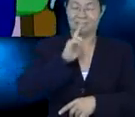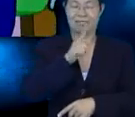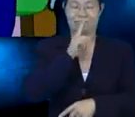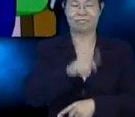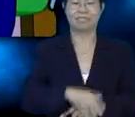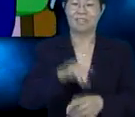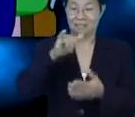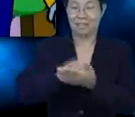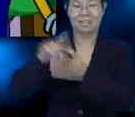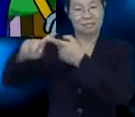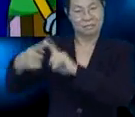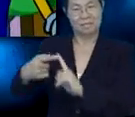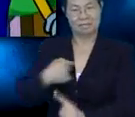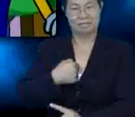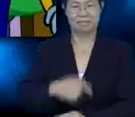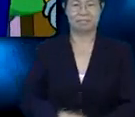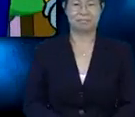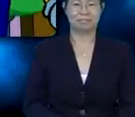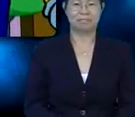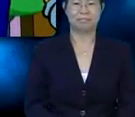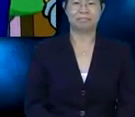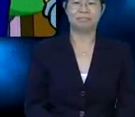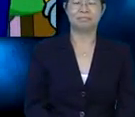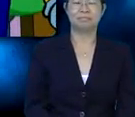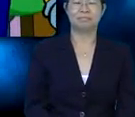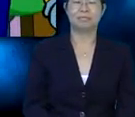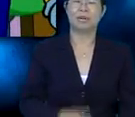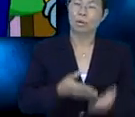Oh, yes, definitely. That's her.